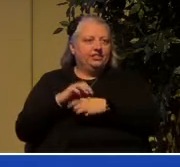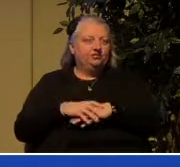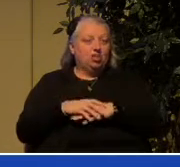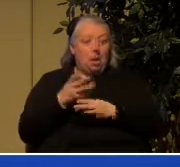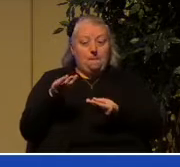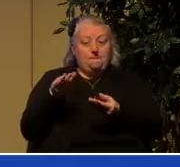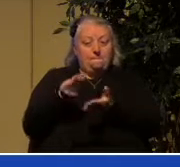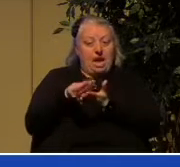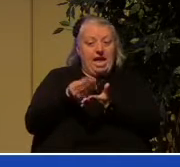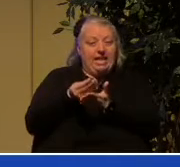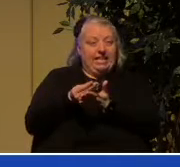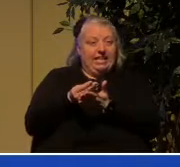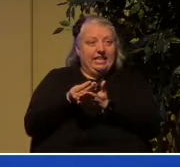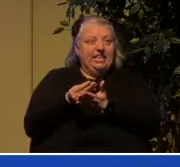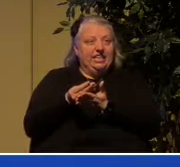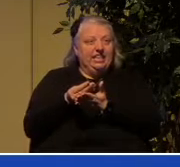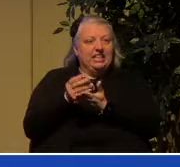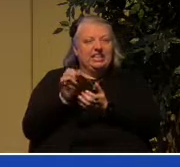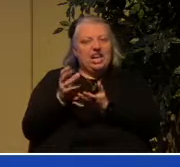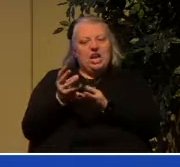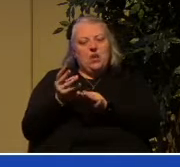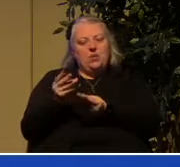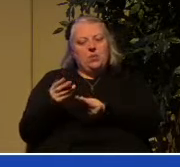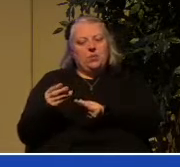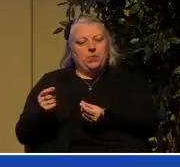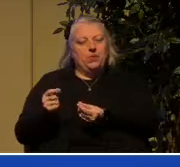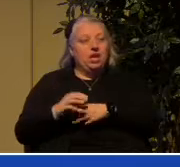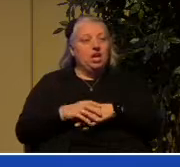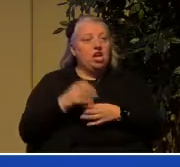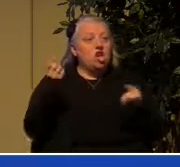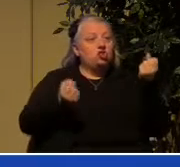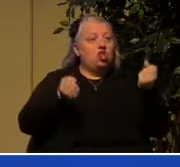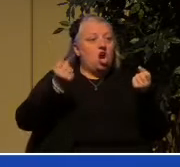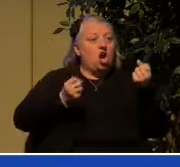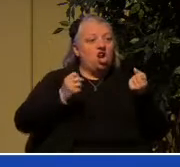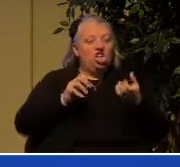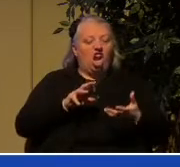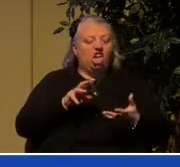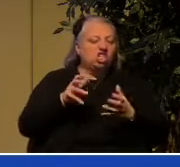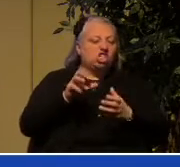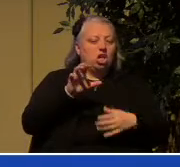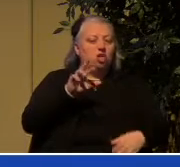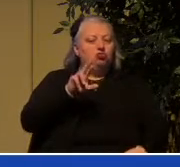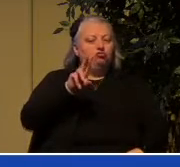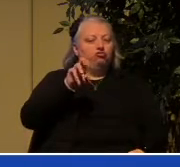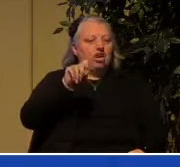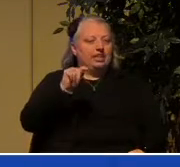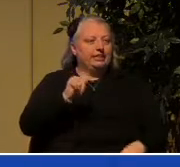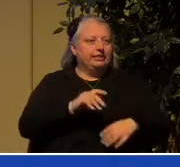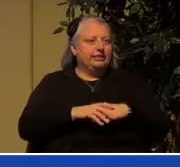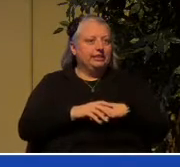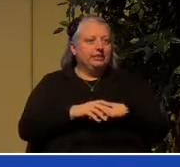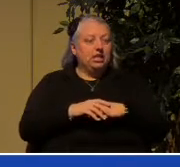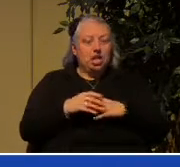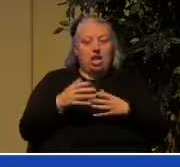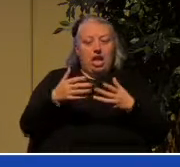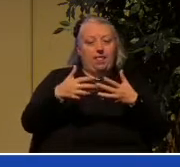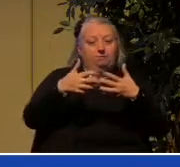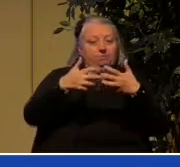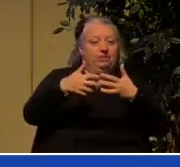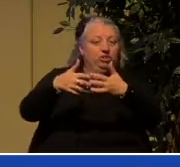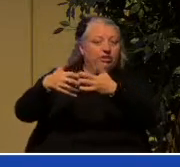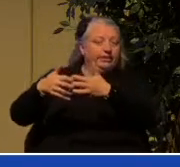rusts. Your appliance dies. Your